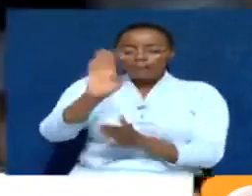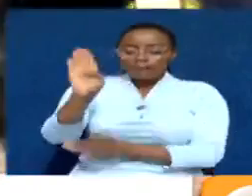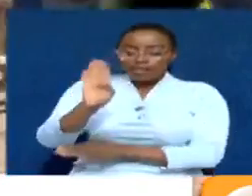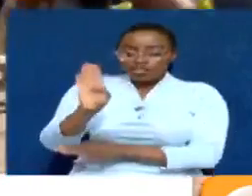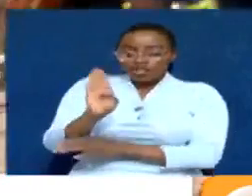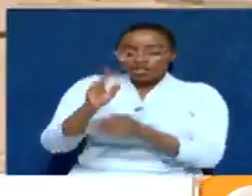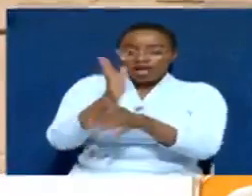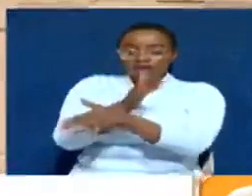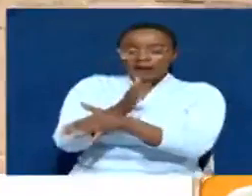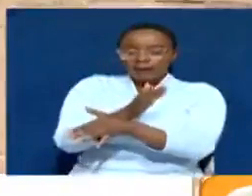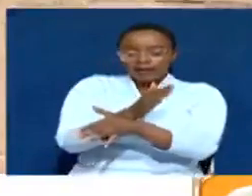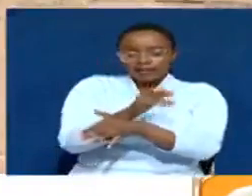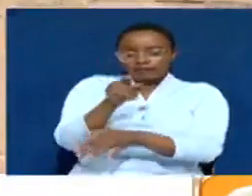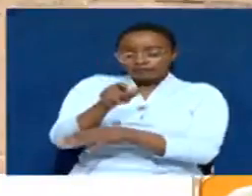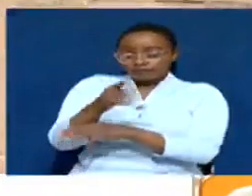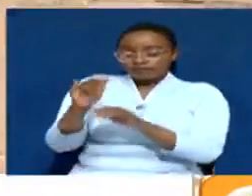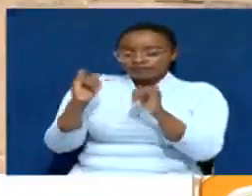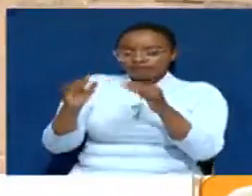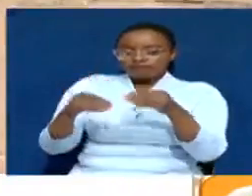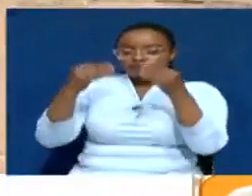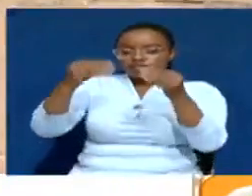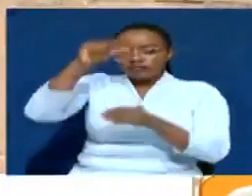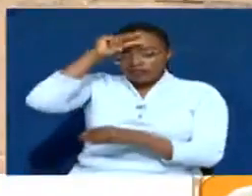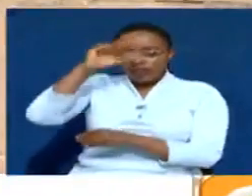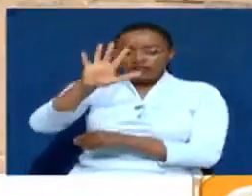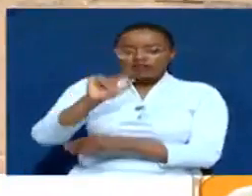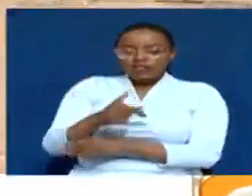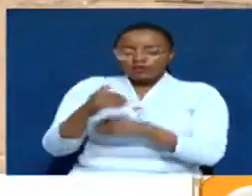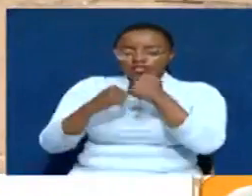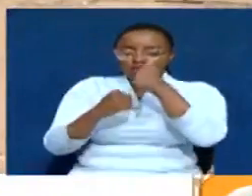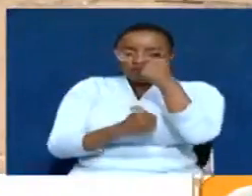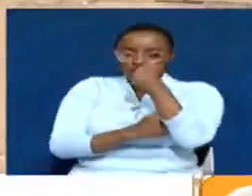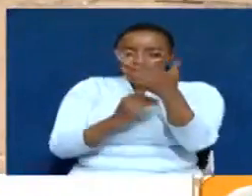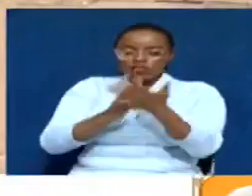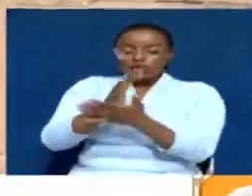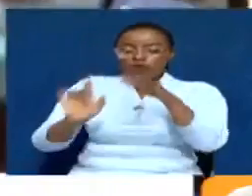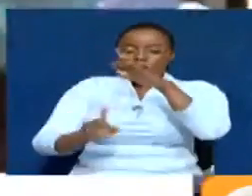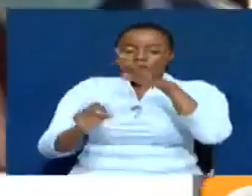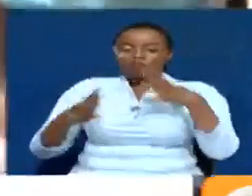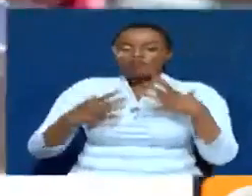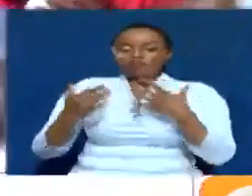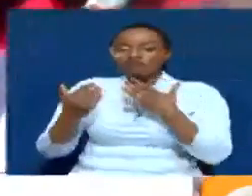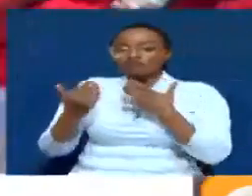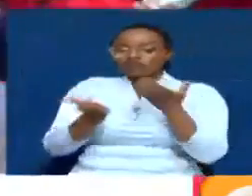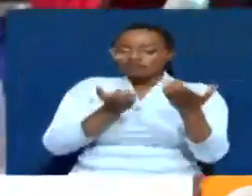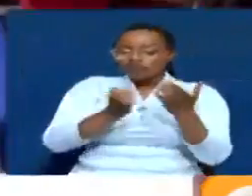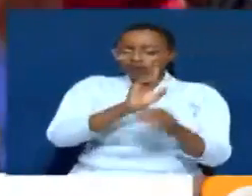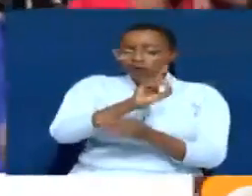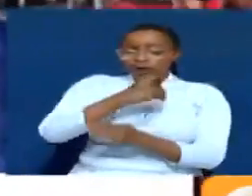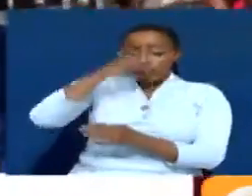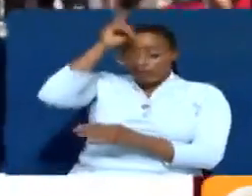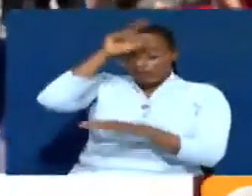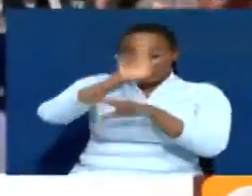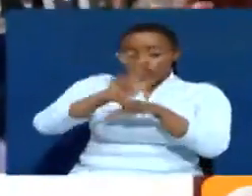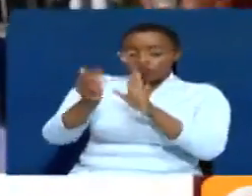The European Business School of Luxembourg previously gave the government 5,000 scholarships through the Ministry of Trade. Once trained, the graduates